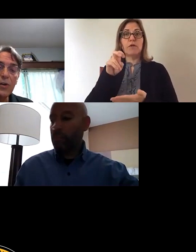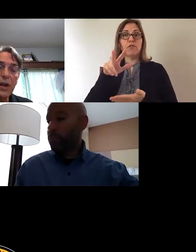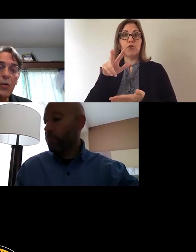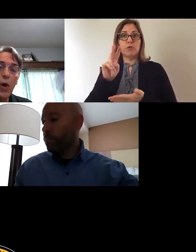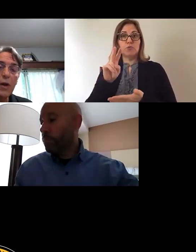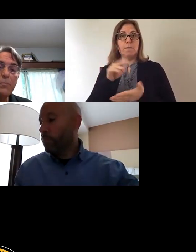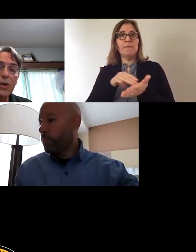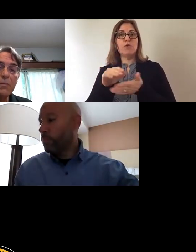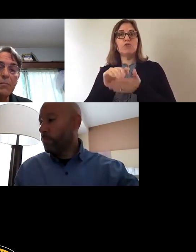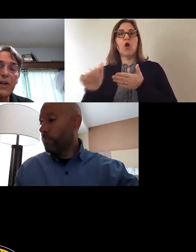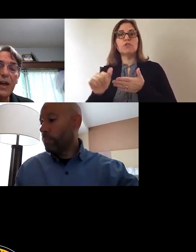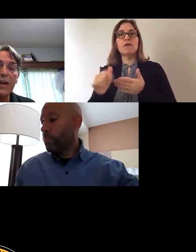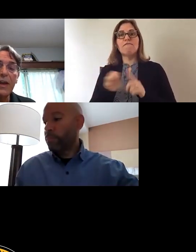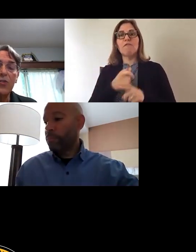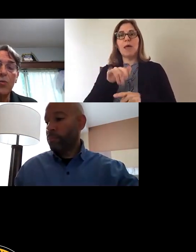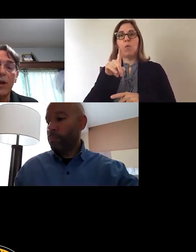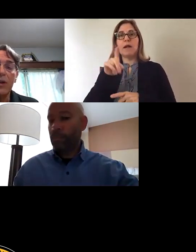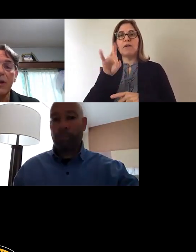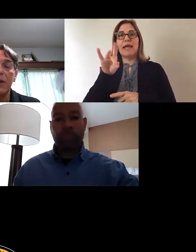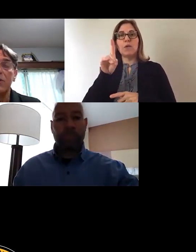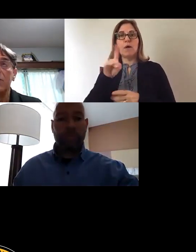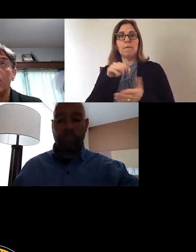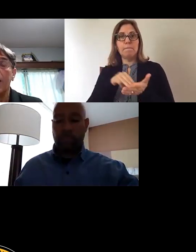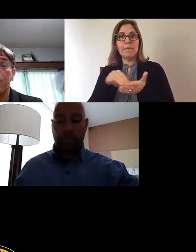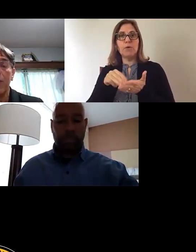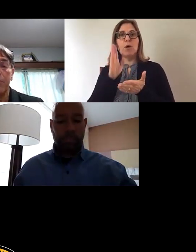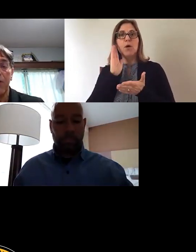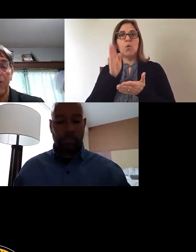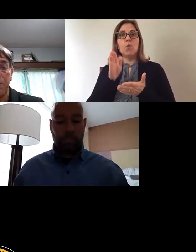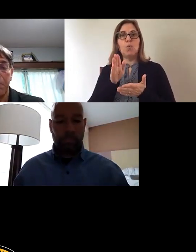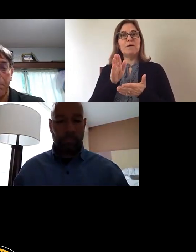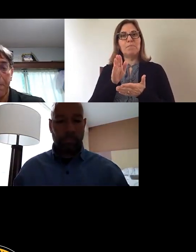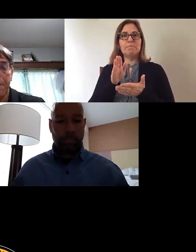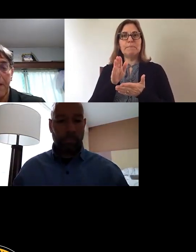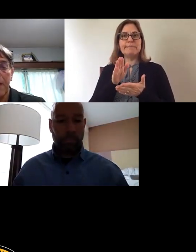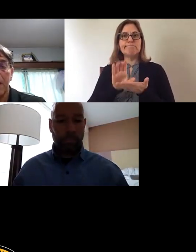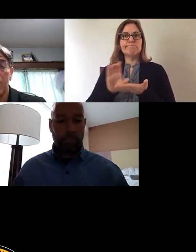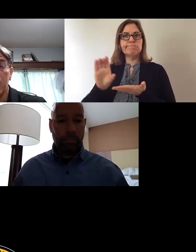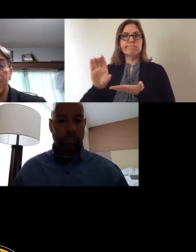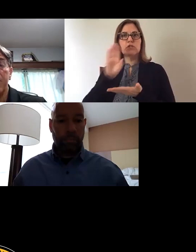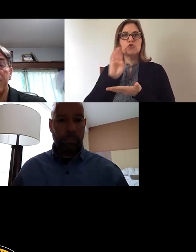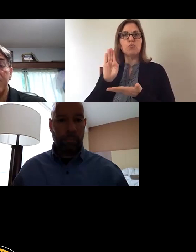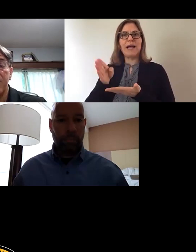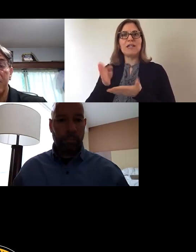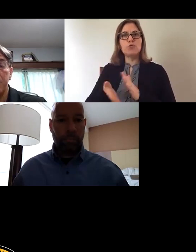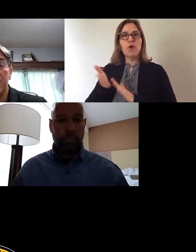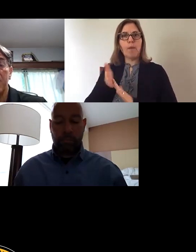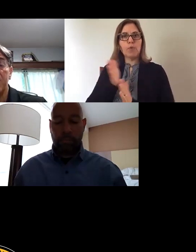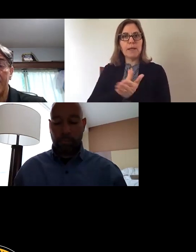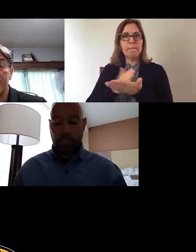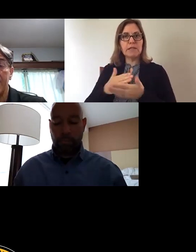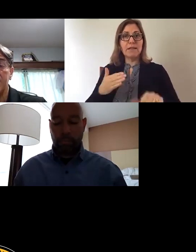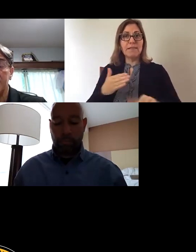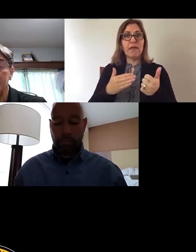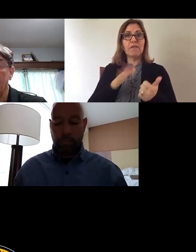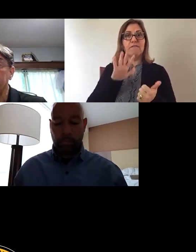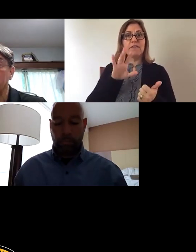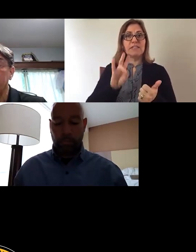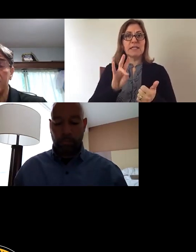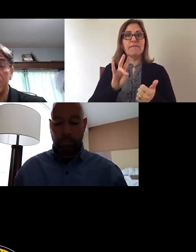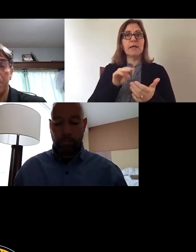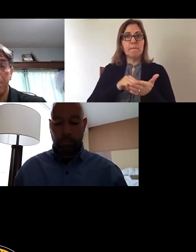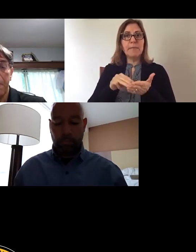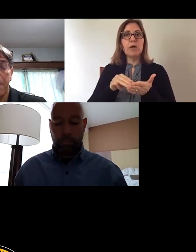that 181 million is allocated directly into the operating budget. Another 57 million is allocated to the